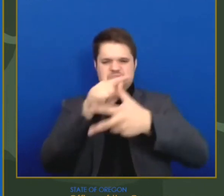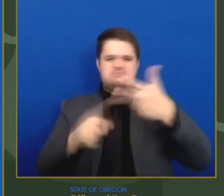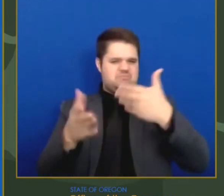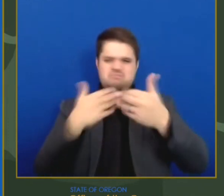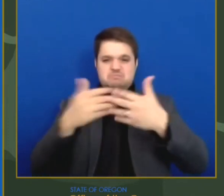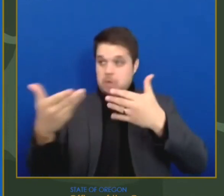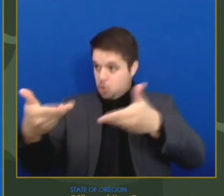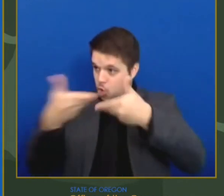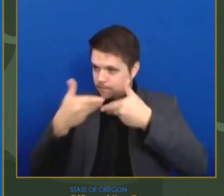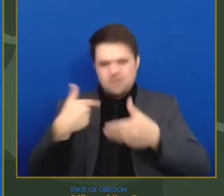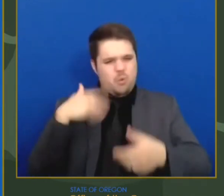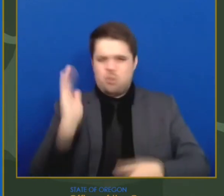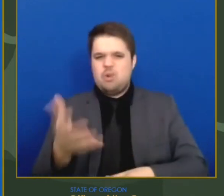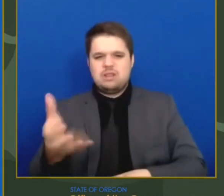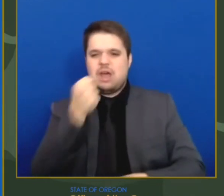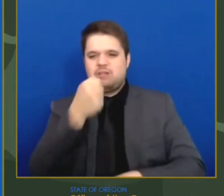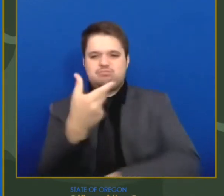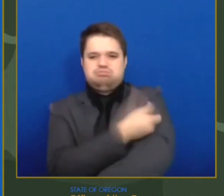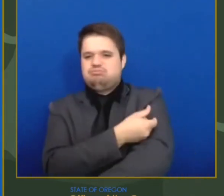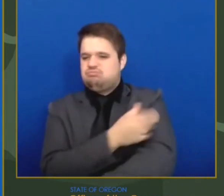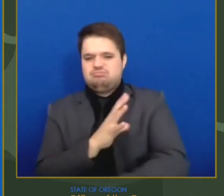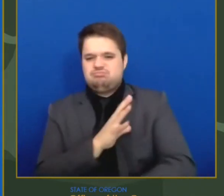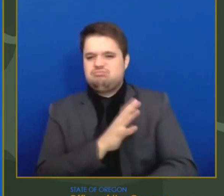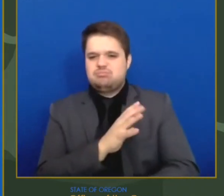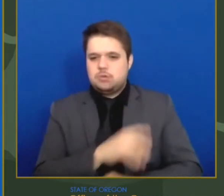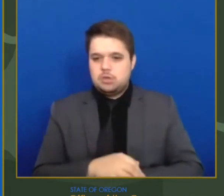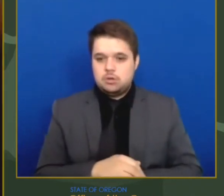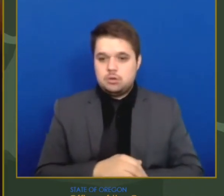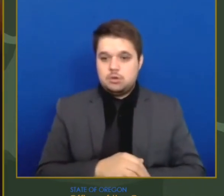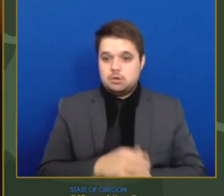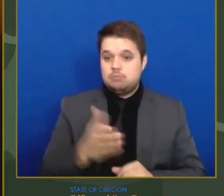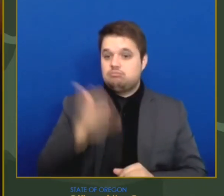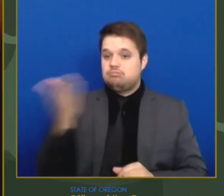OHA is doing to monitor the emergence of variants. Dr. Seidlinger.